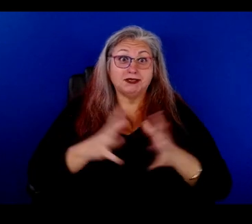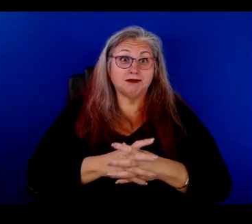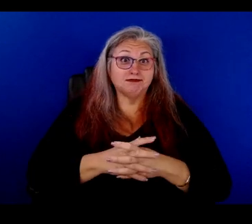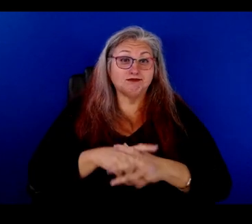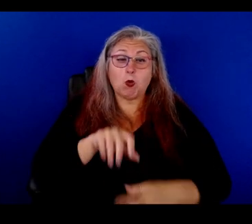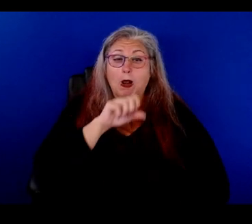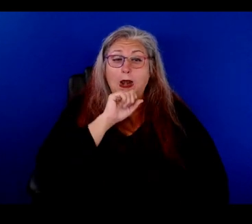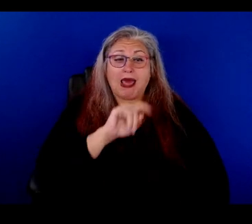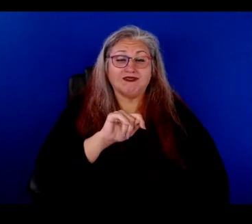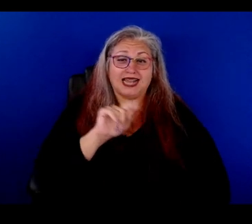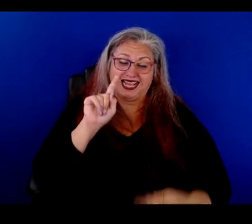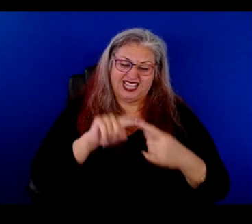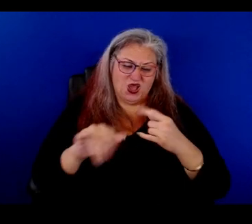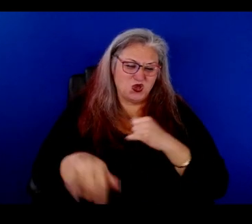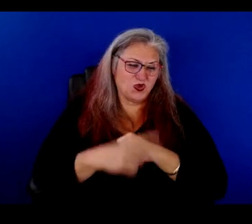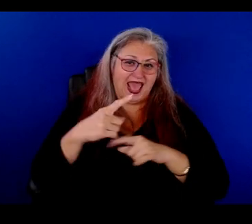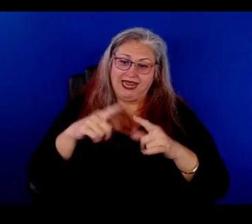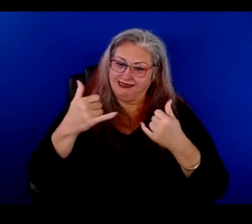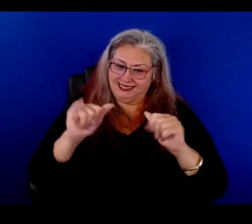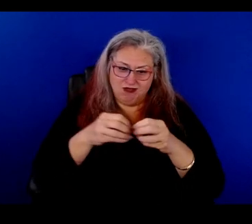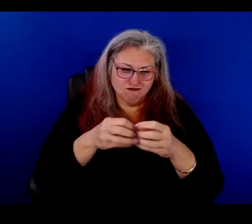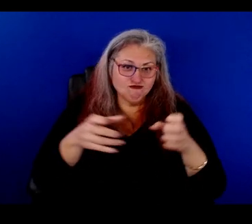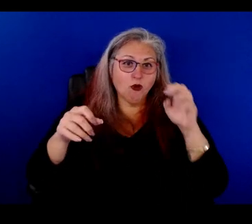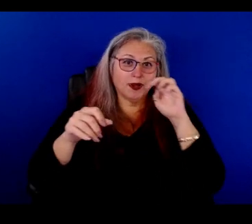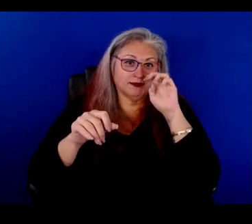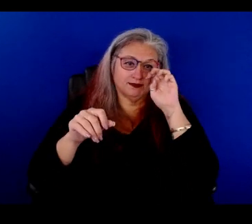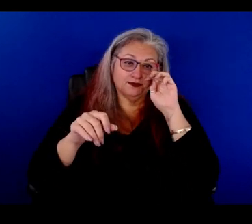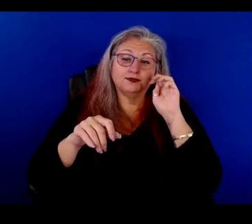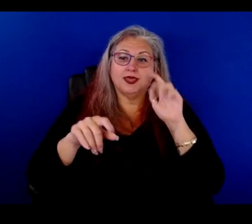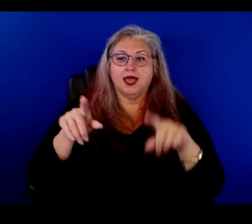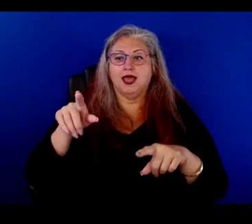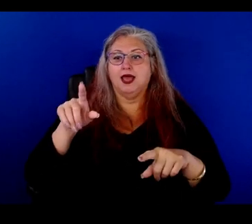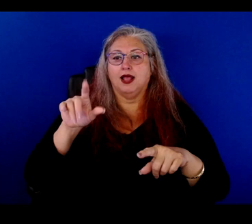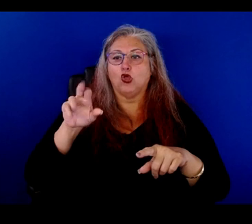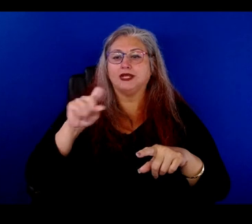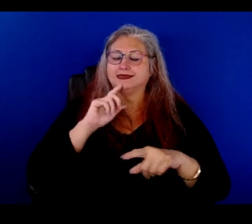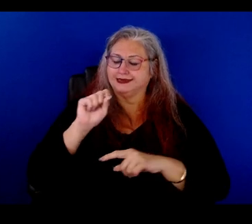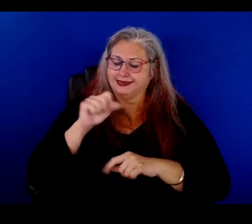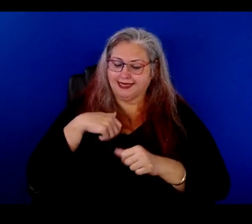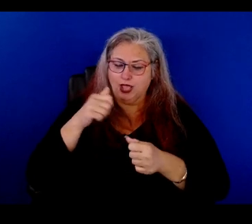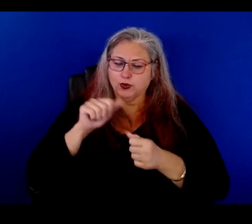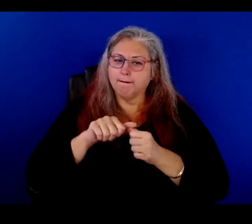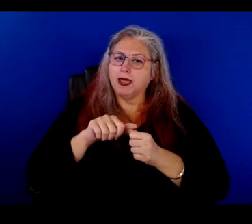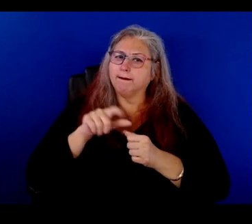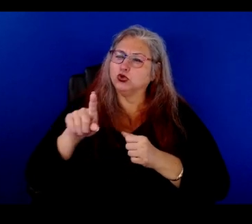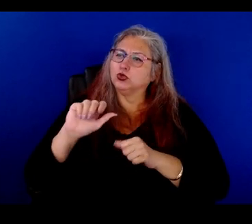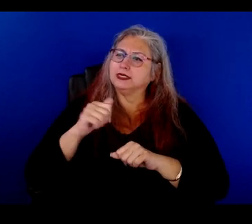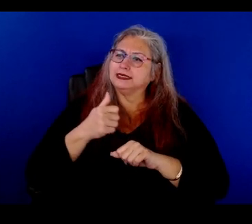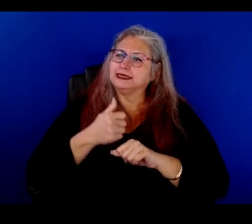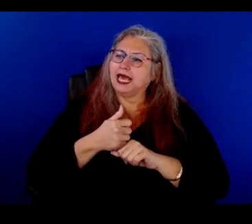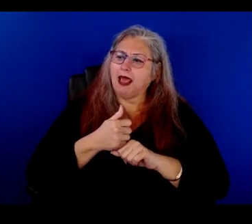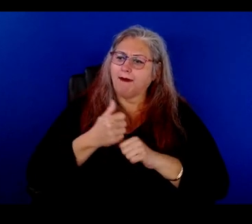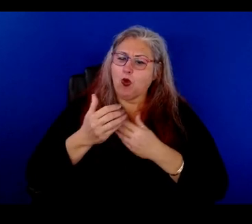Love it. Love it till this day. And it's still growing. Yes. I remember, um, that to set up anything